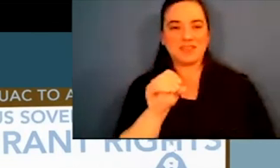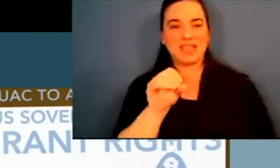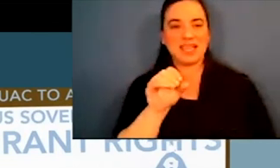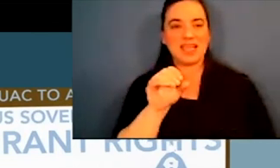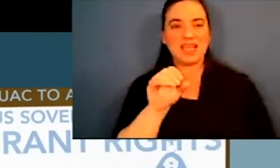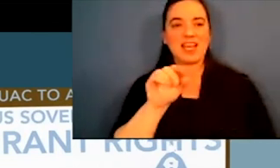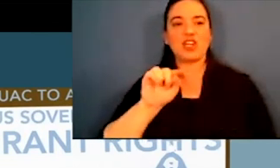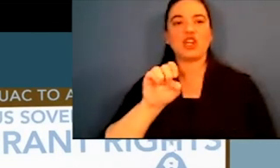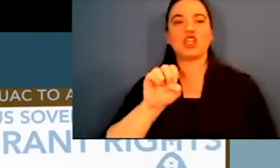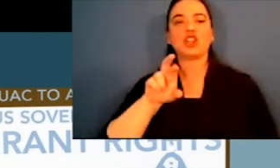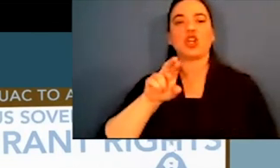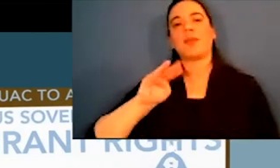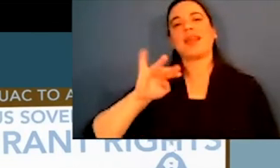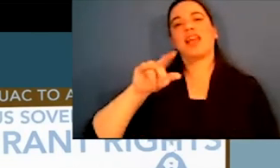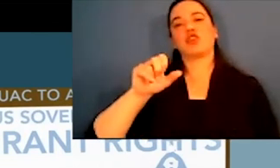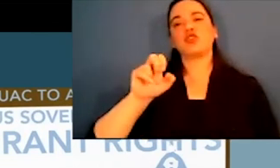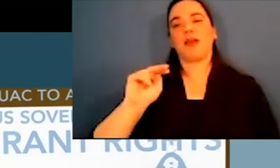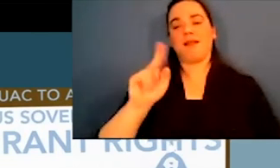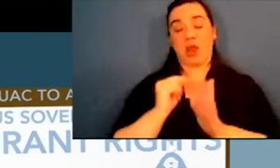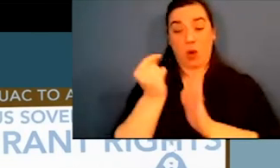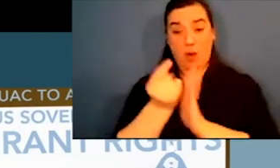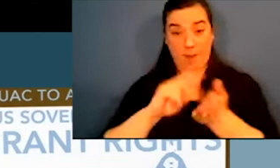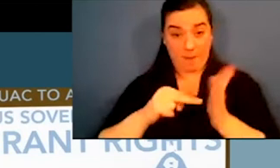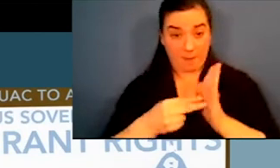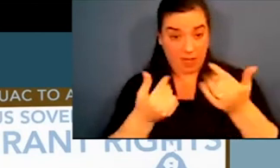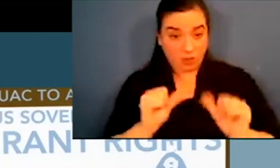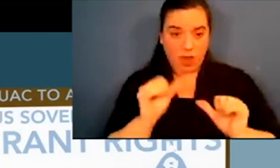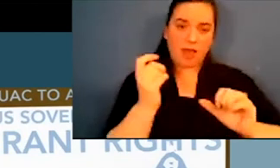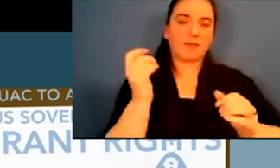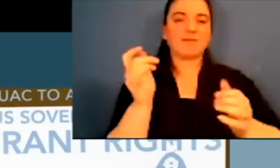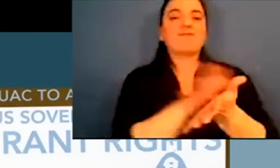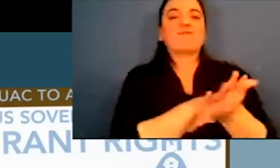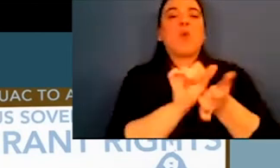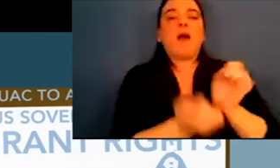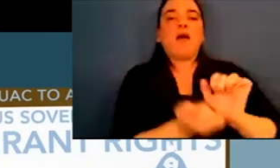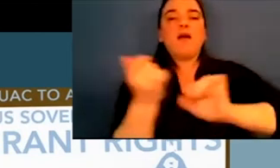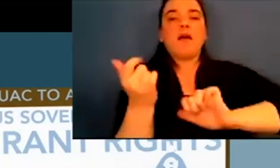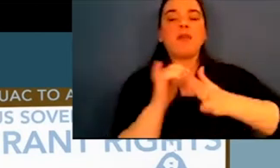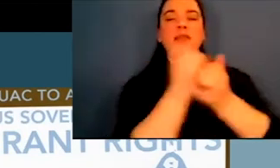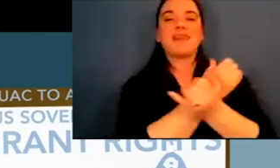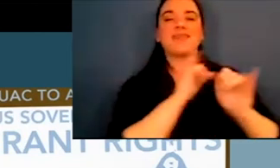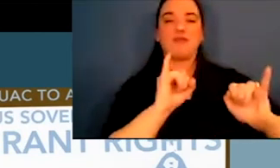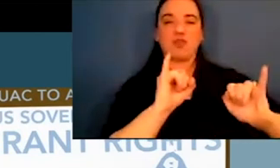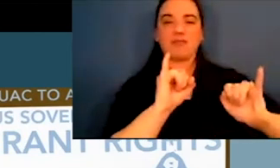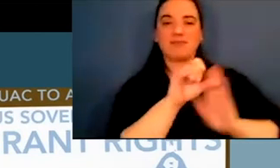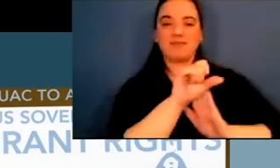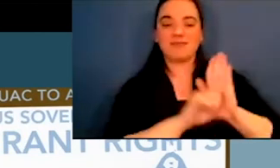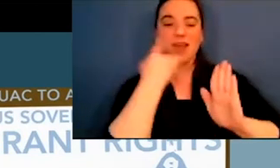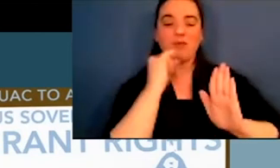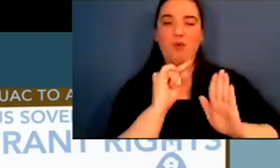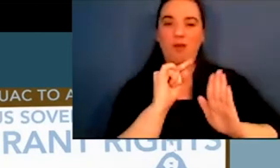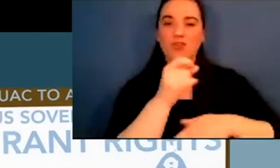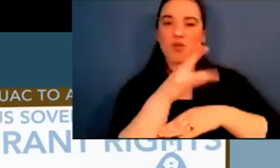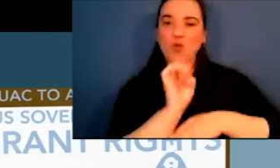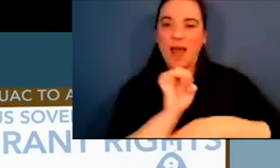partially as a result of the 1950s termination era, which was meant to terminate the sovereign states